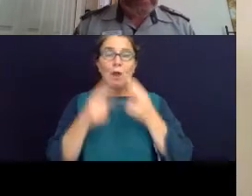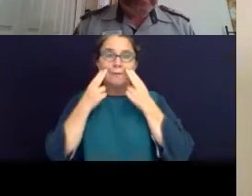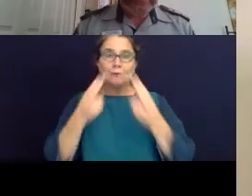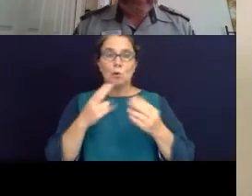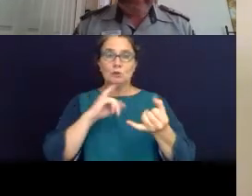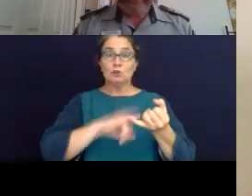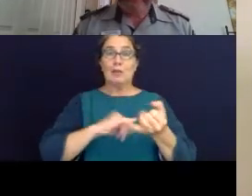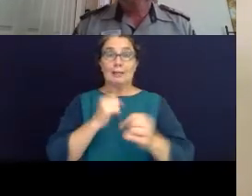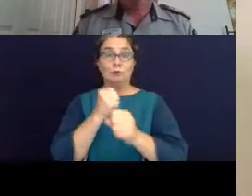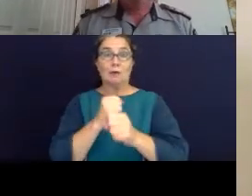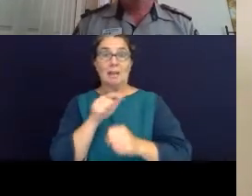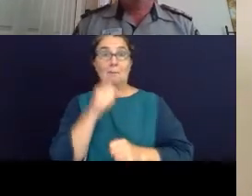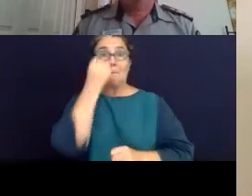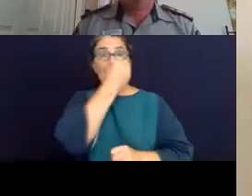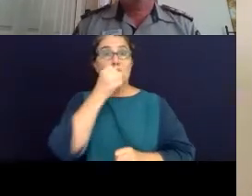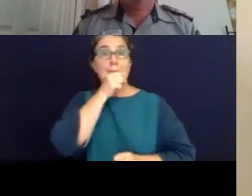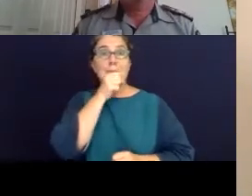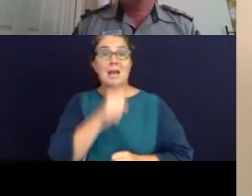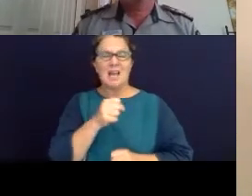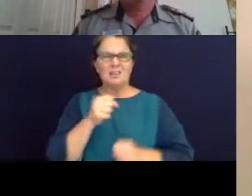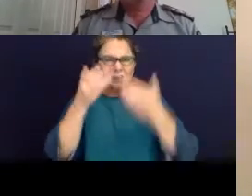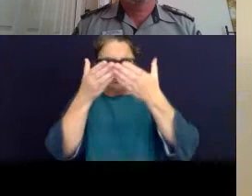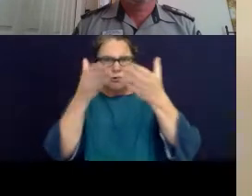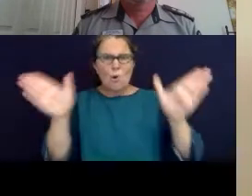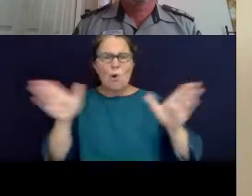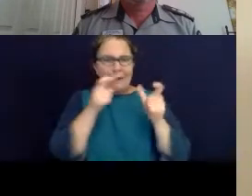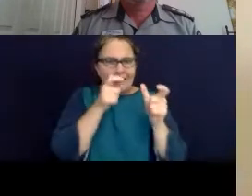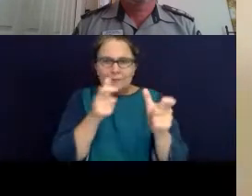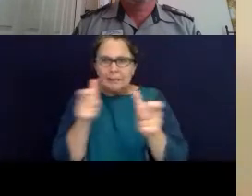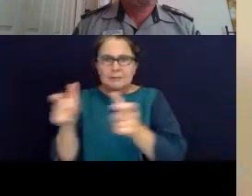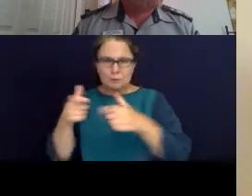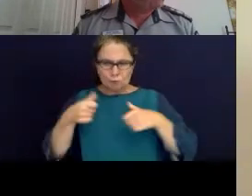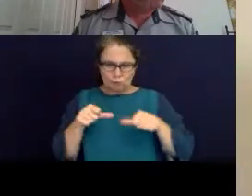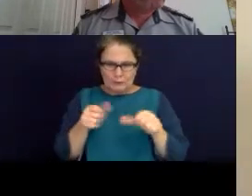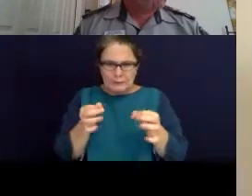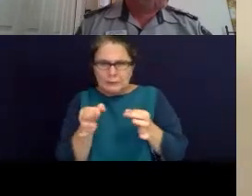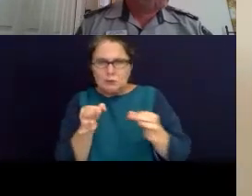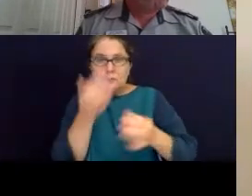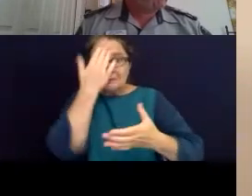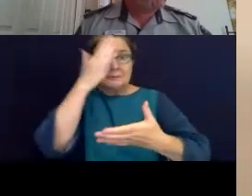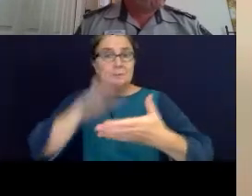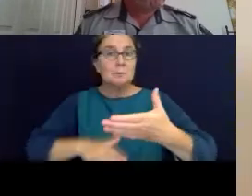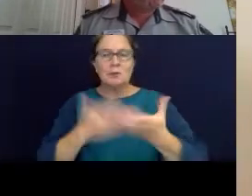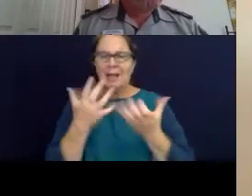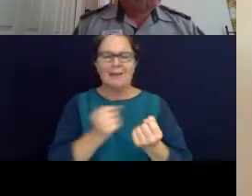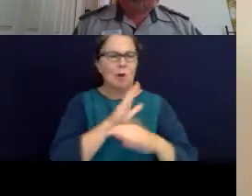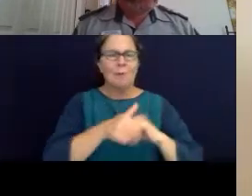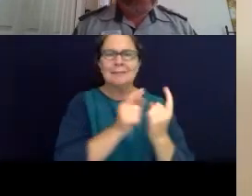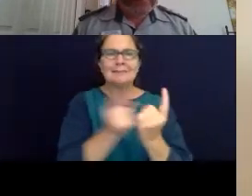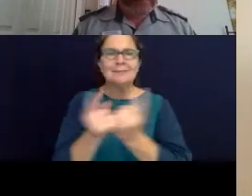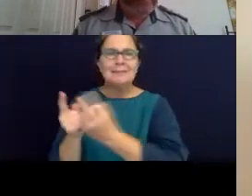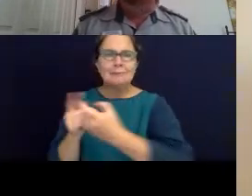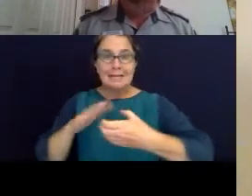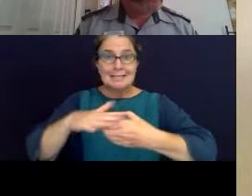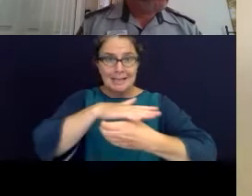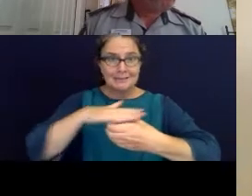man and has broad governance and strategic experience across a range of sectors at national and local levels and his